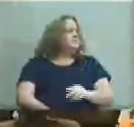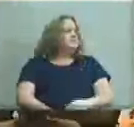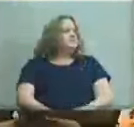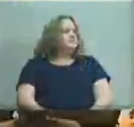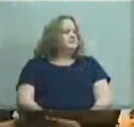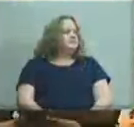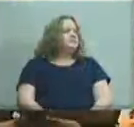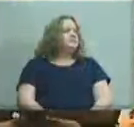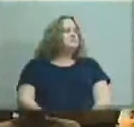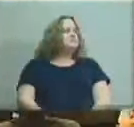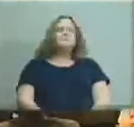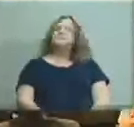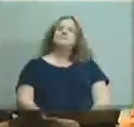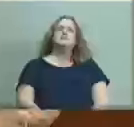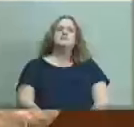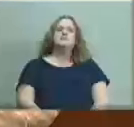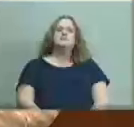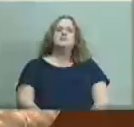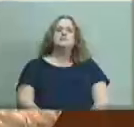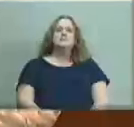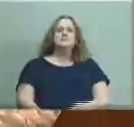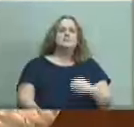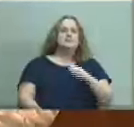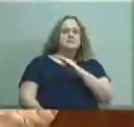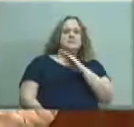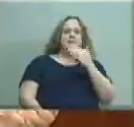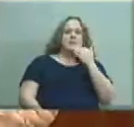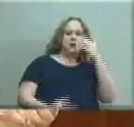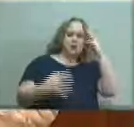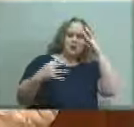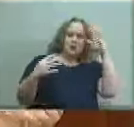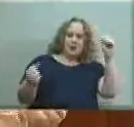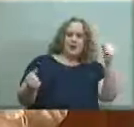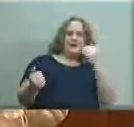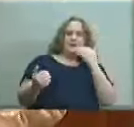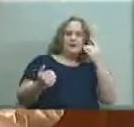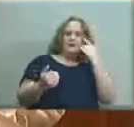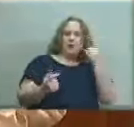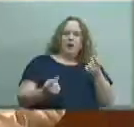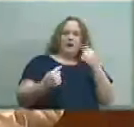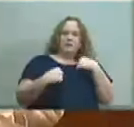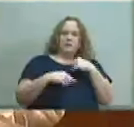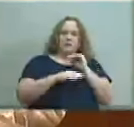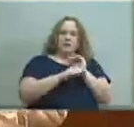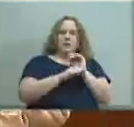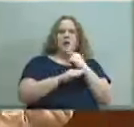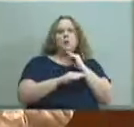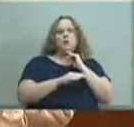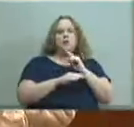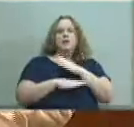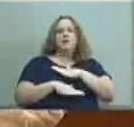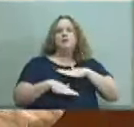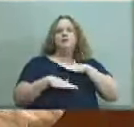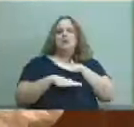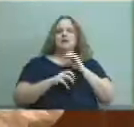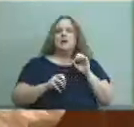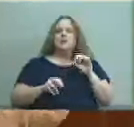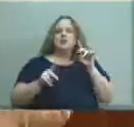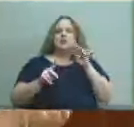you Superintendent Harkins the board thank you for having us tonight we appreciate the opportunity to speak